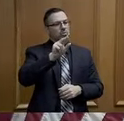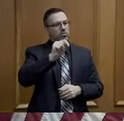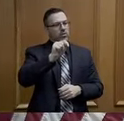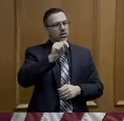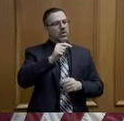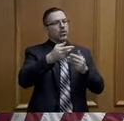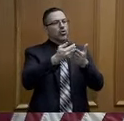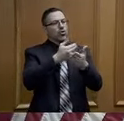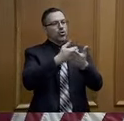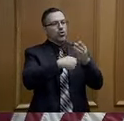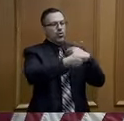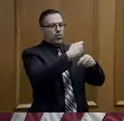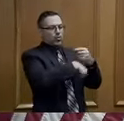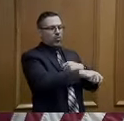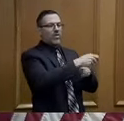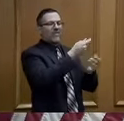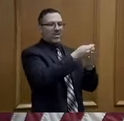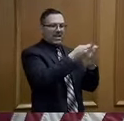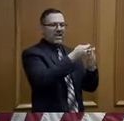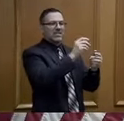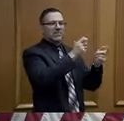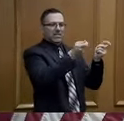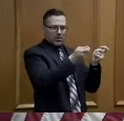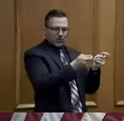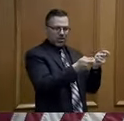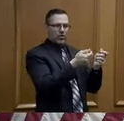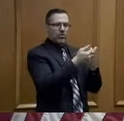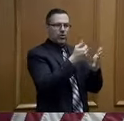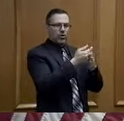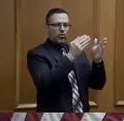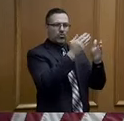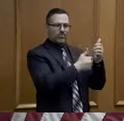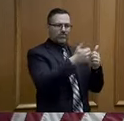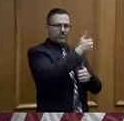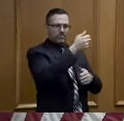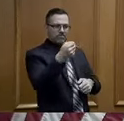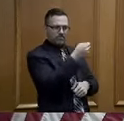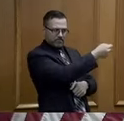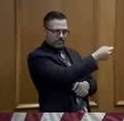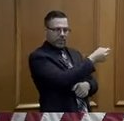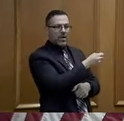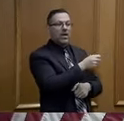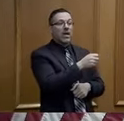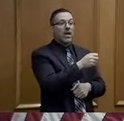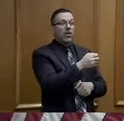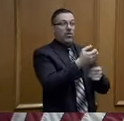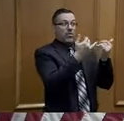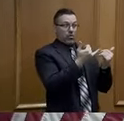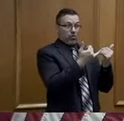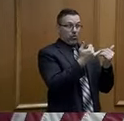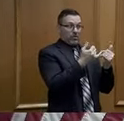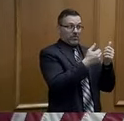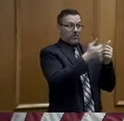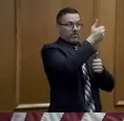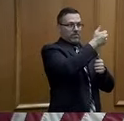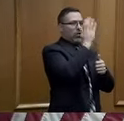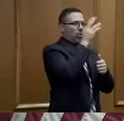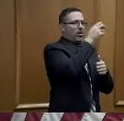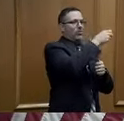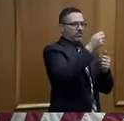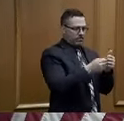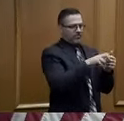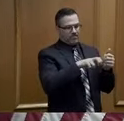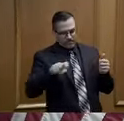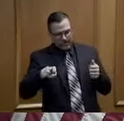while Stewart McWhorter steps in as the director of the COVID-19 Unified Command. We have appointed retired